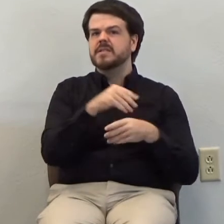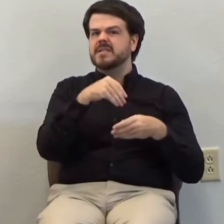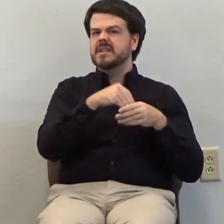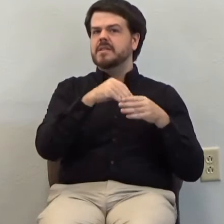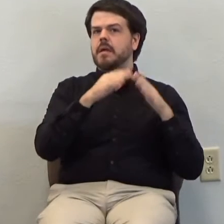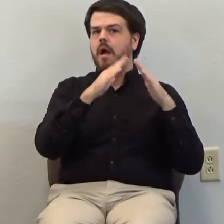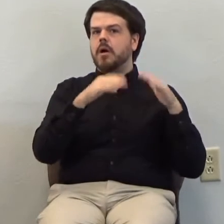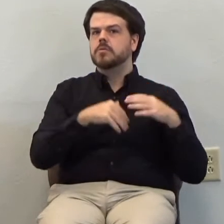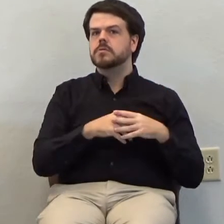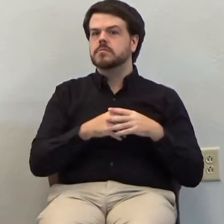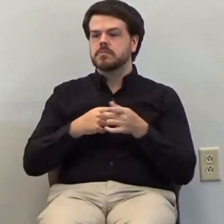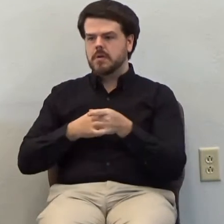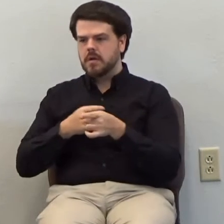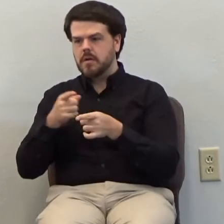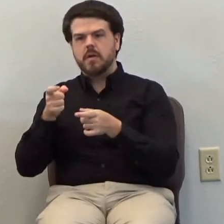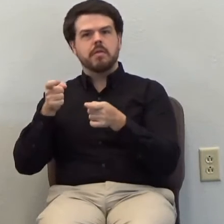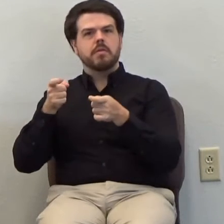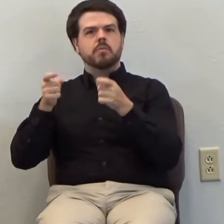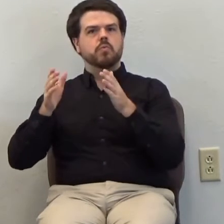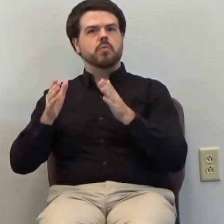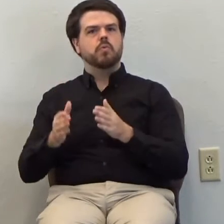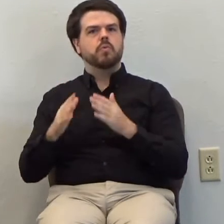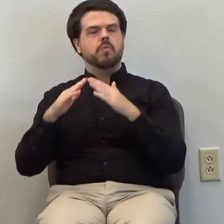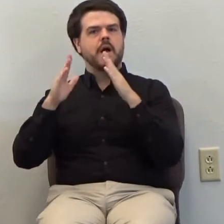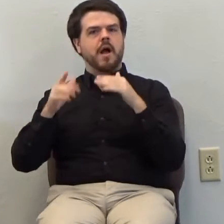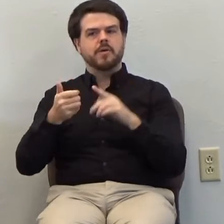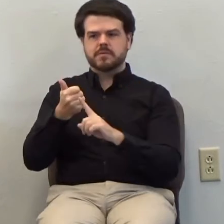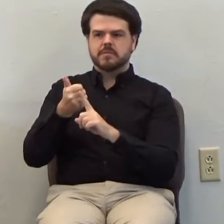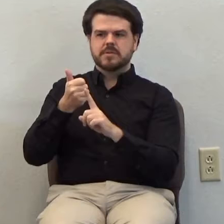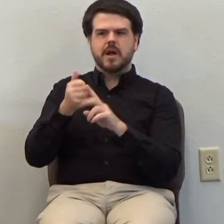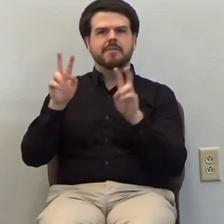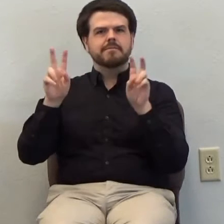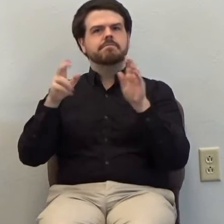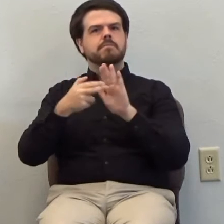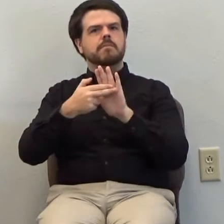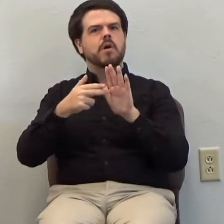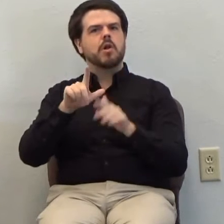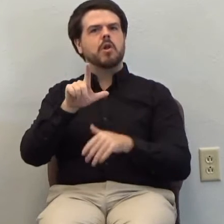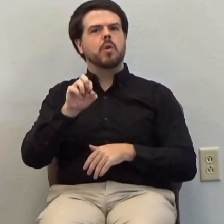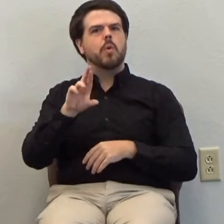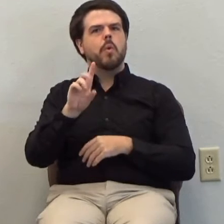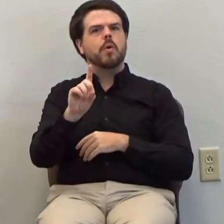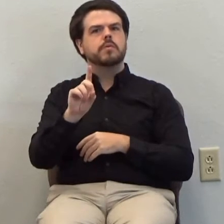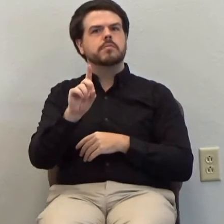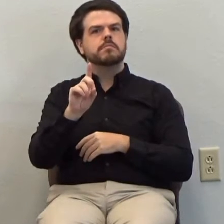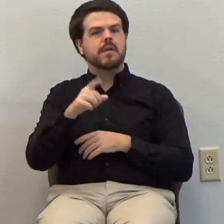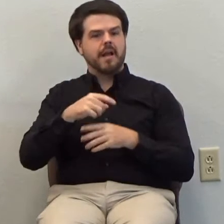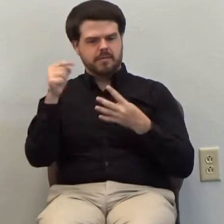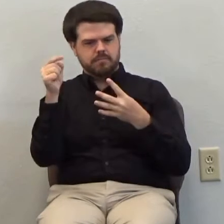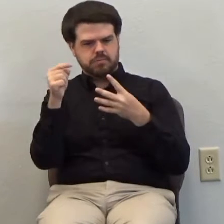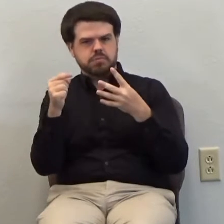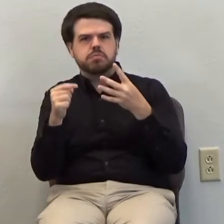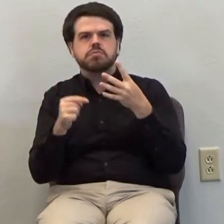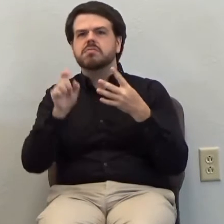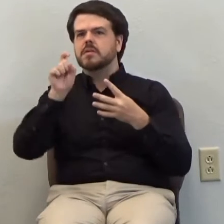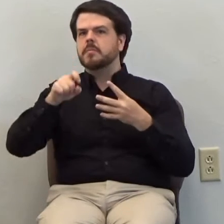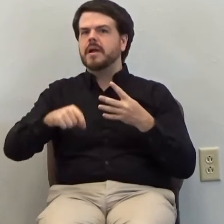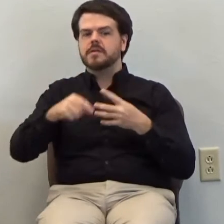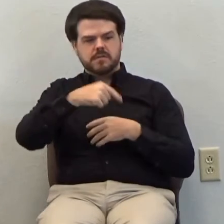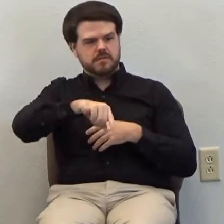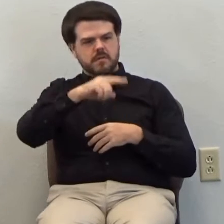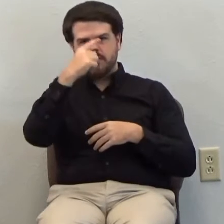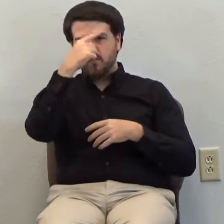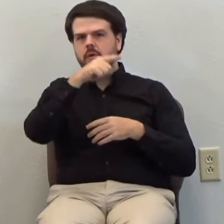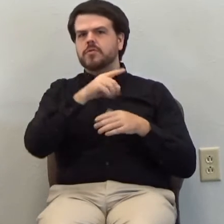of the house, the head of the house was the Lord. And He had demands on His servants, rightfully so.